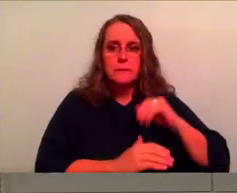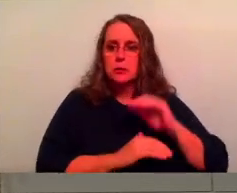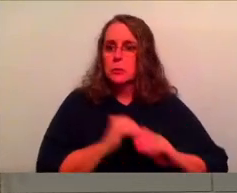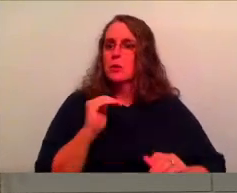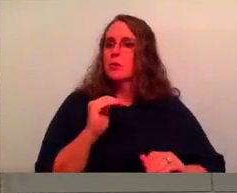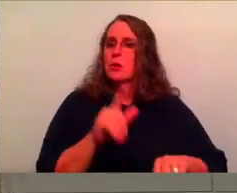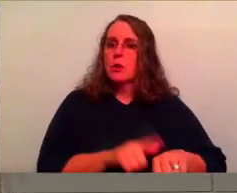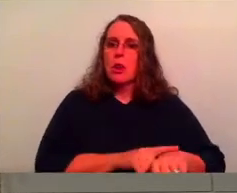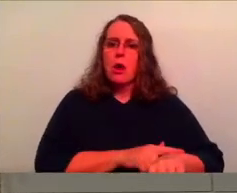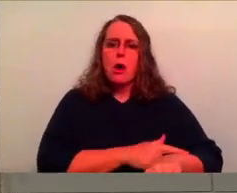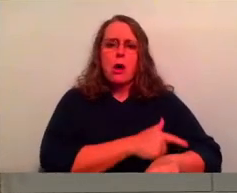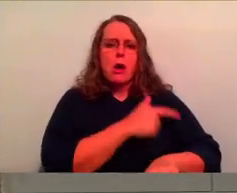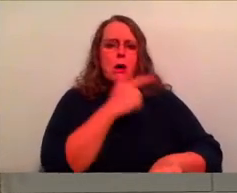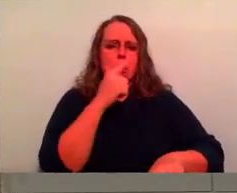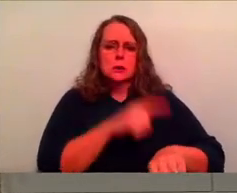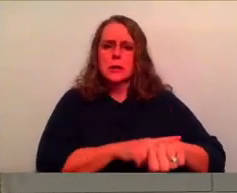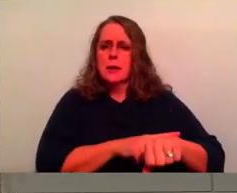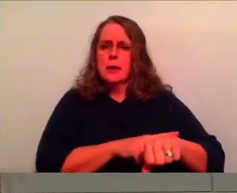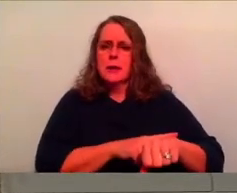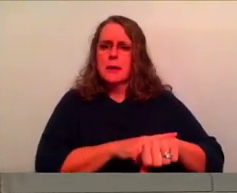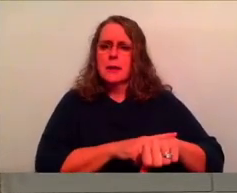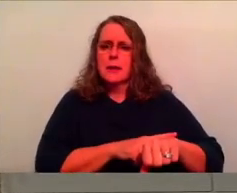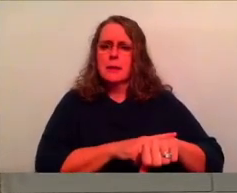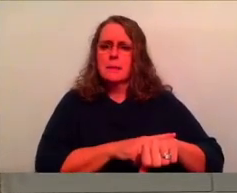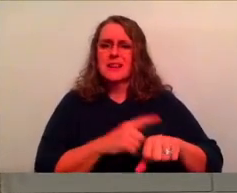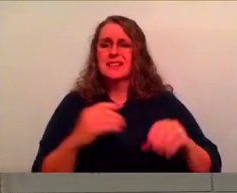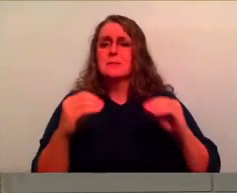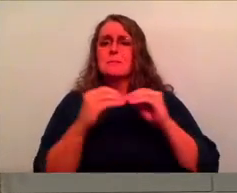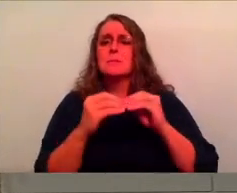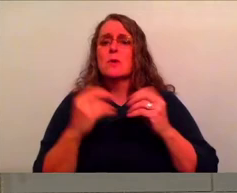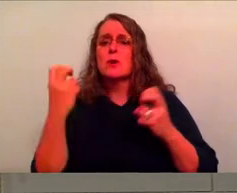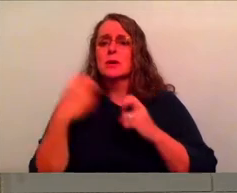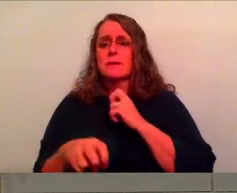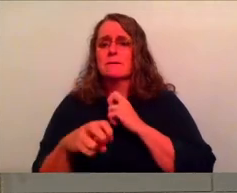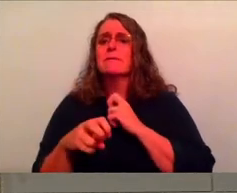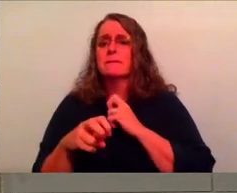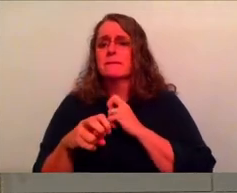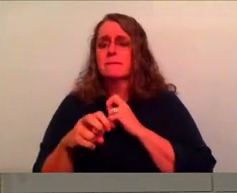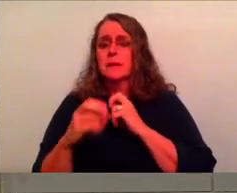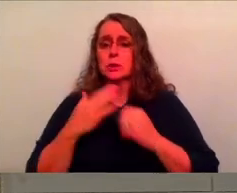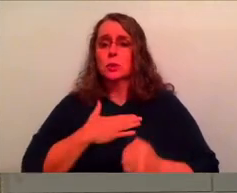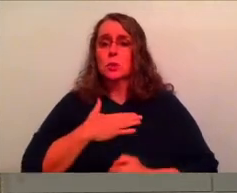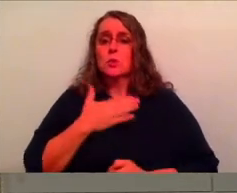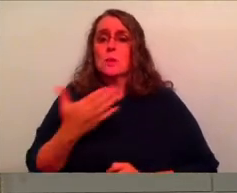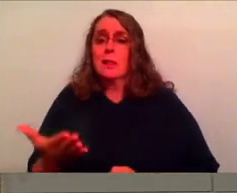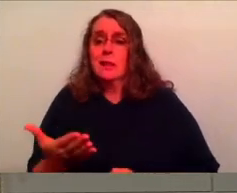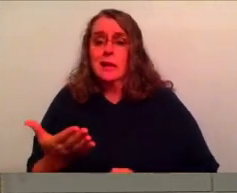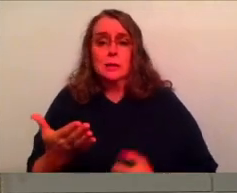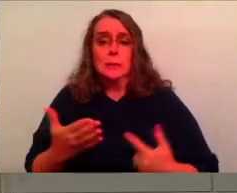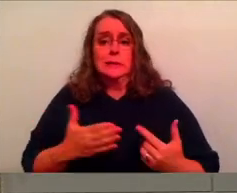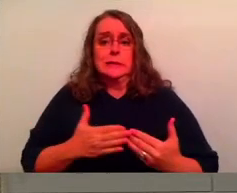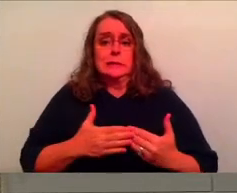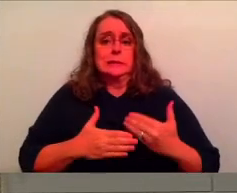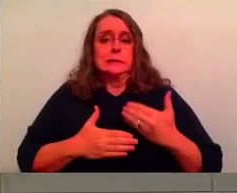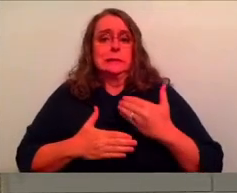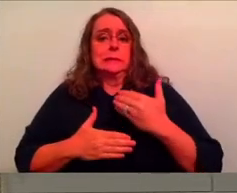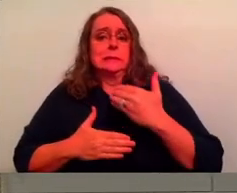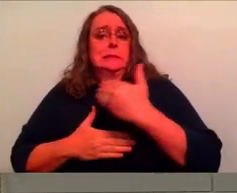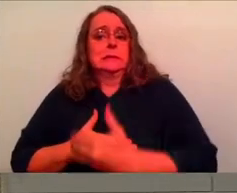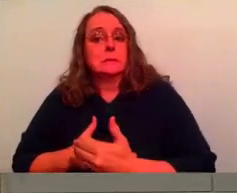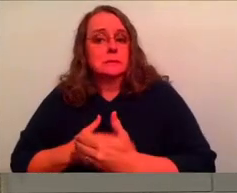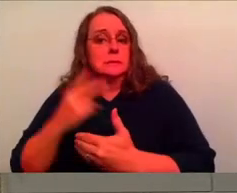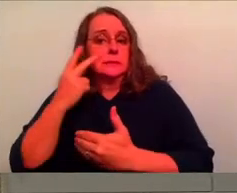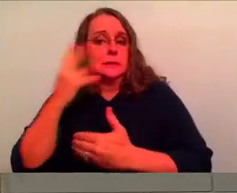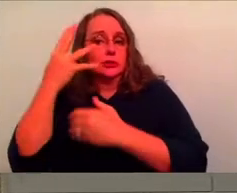for so long. And that just makes it, it just makes it more of a challenge to be willing to go, I'm going to take this first step and trust God to move forward. Um,